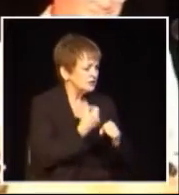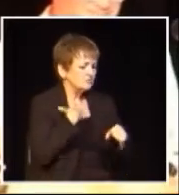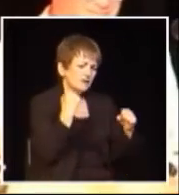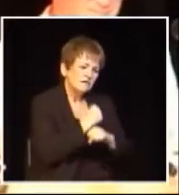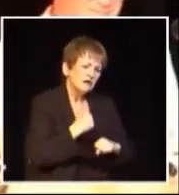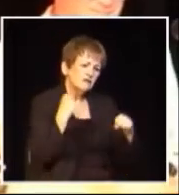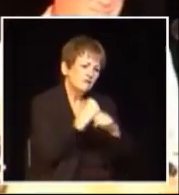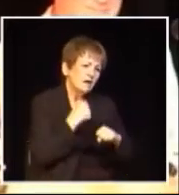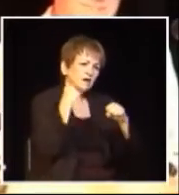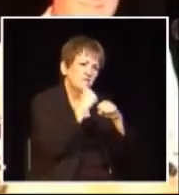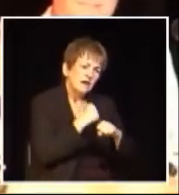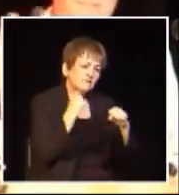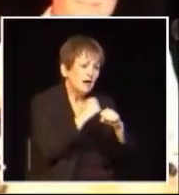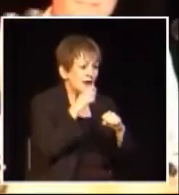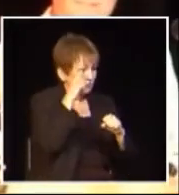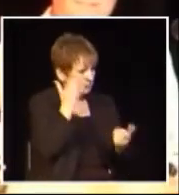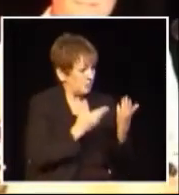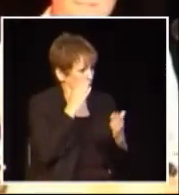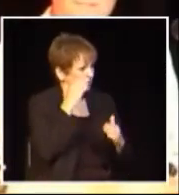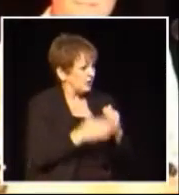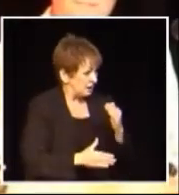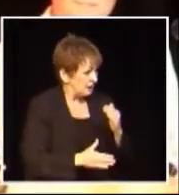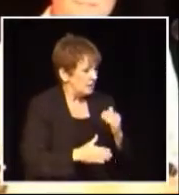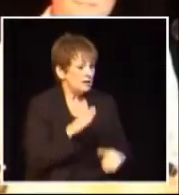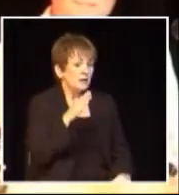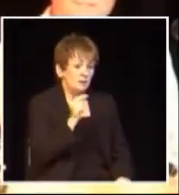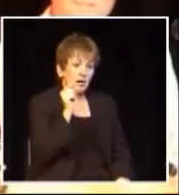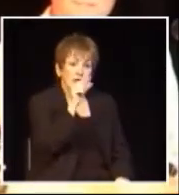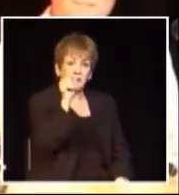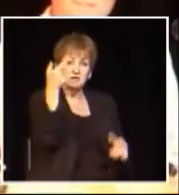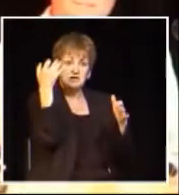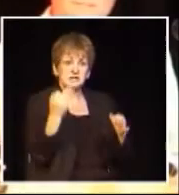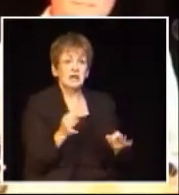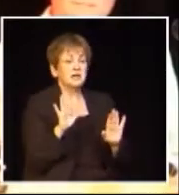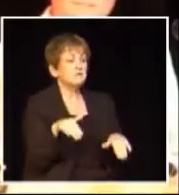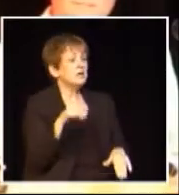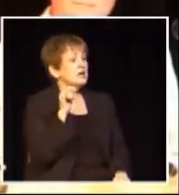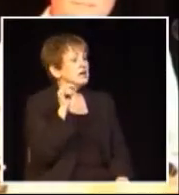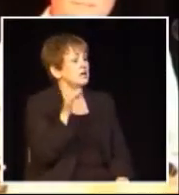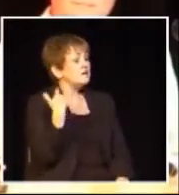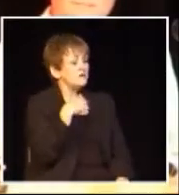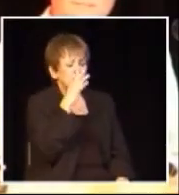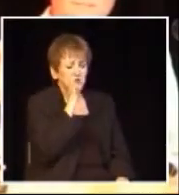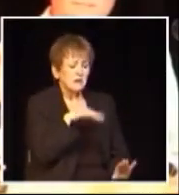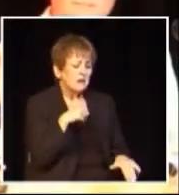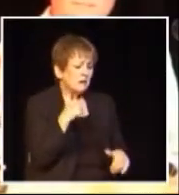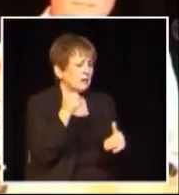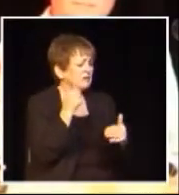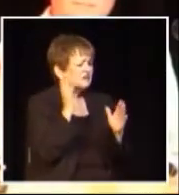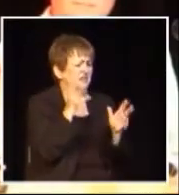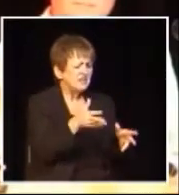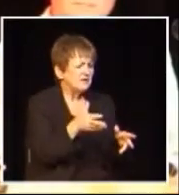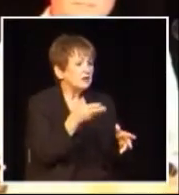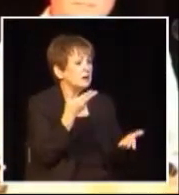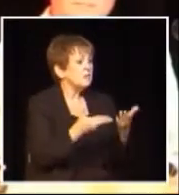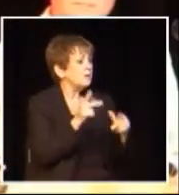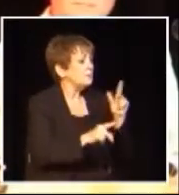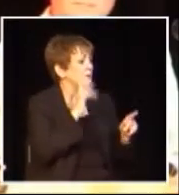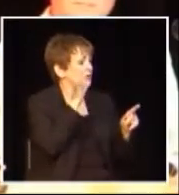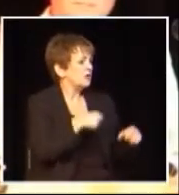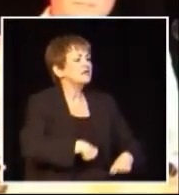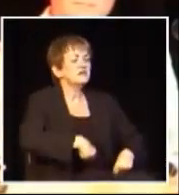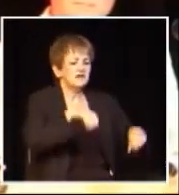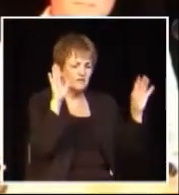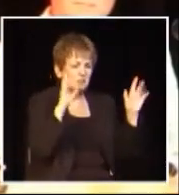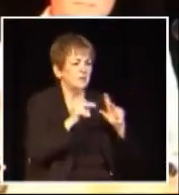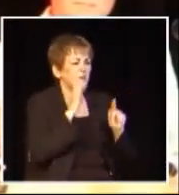a lot of other people and we were hoping it would come to an end but the government took the approach that if we wait long enough the people